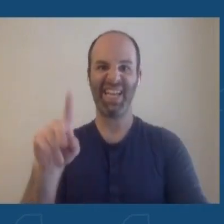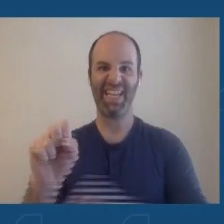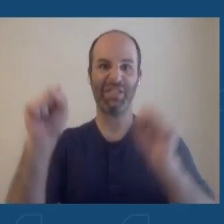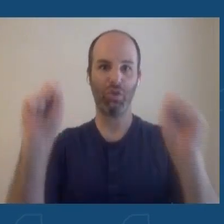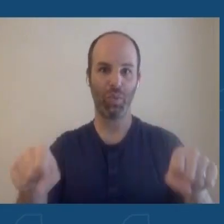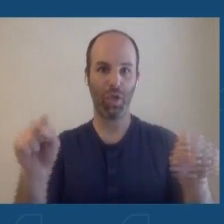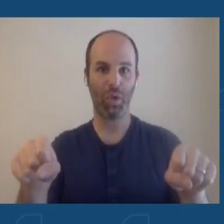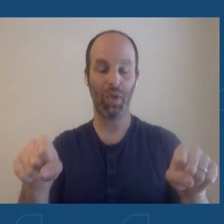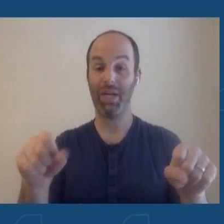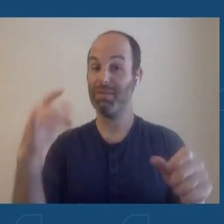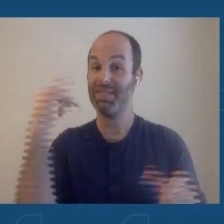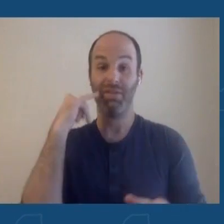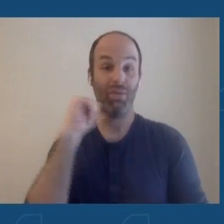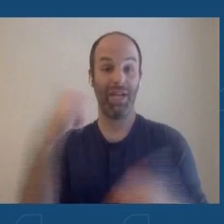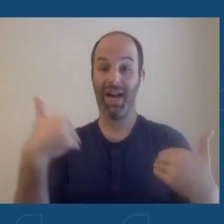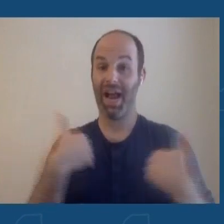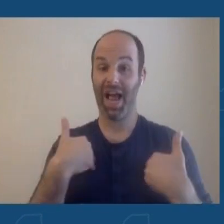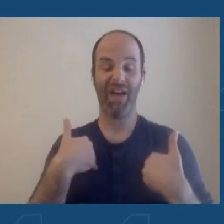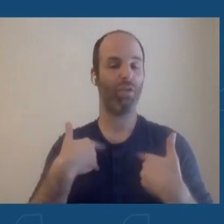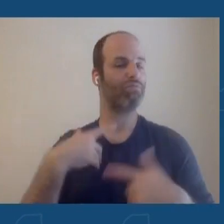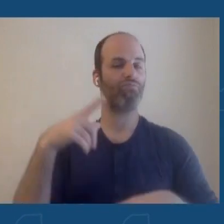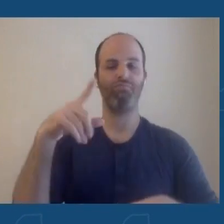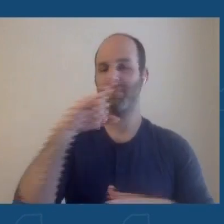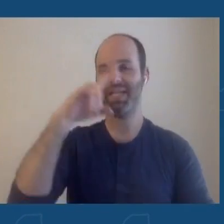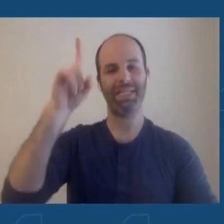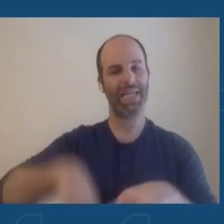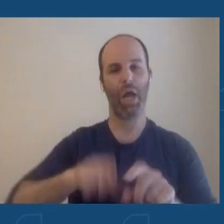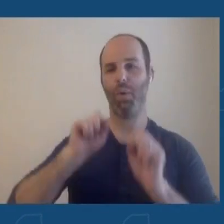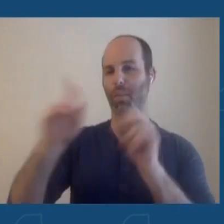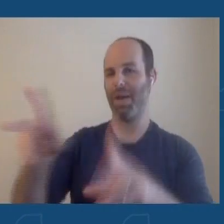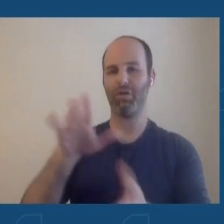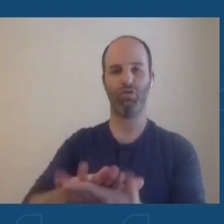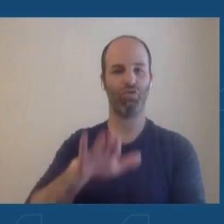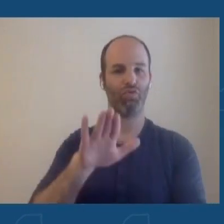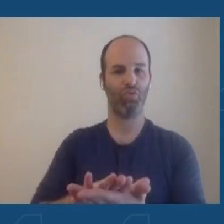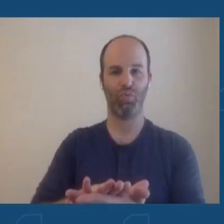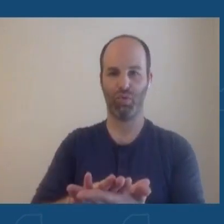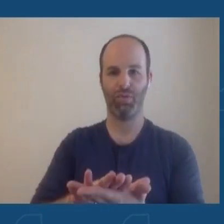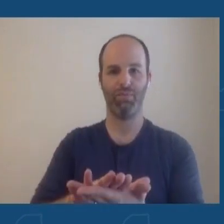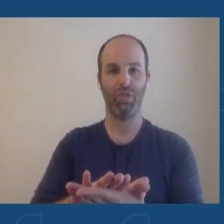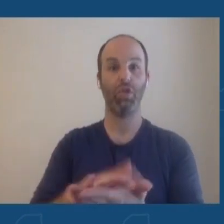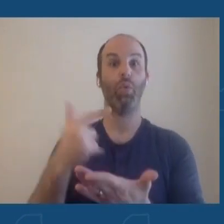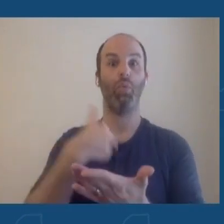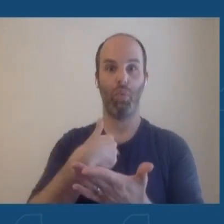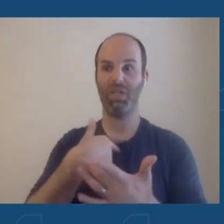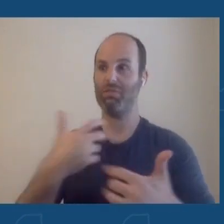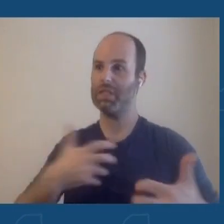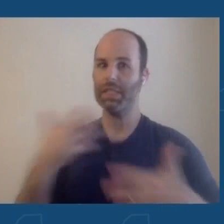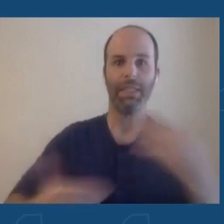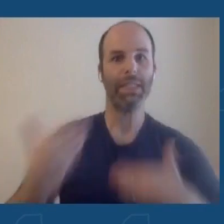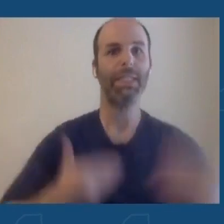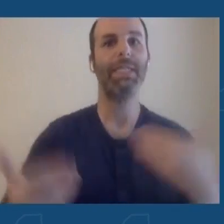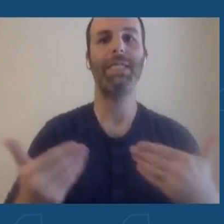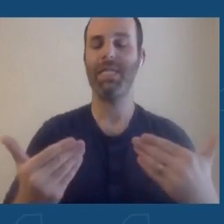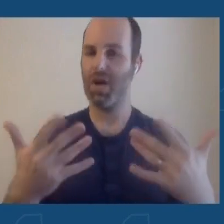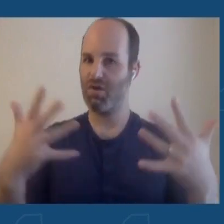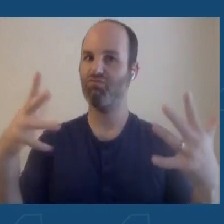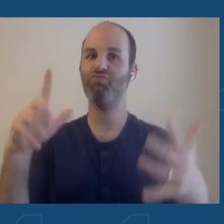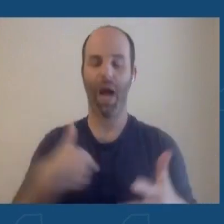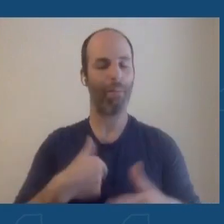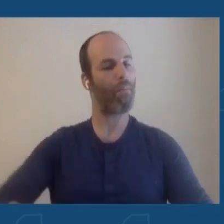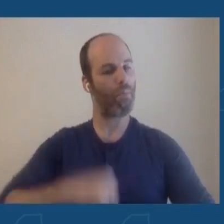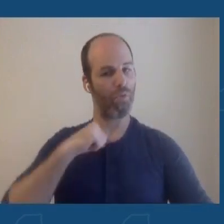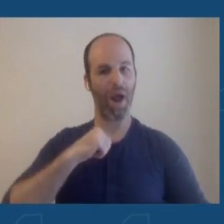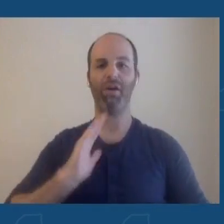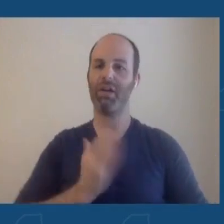we were not going to be able to send kids back to school. So we were so aggressive in this, and I'm proud of what we did. We talked about